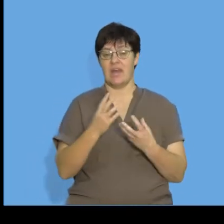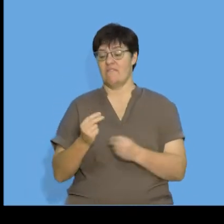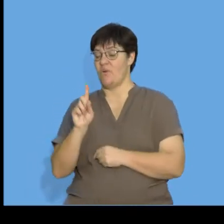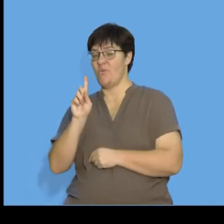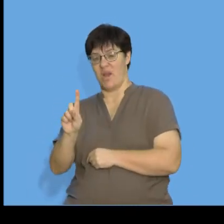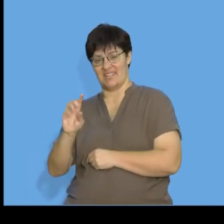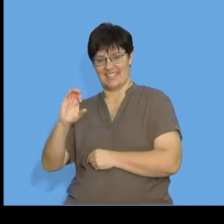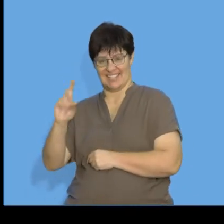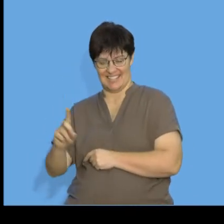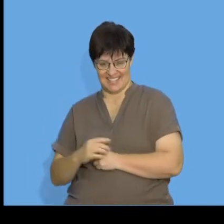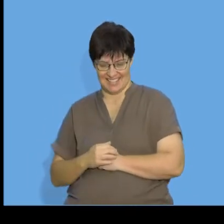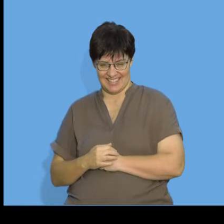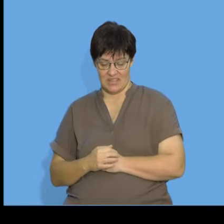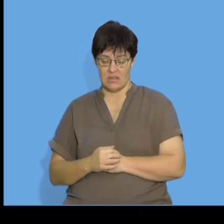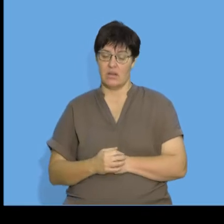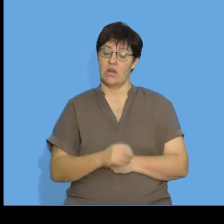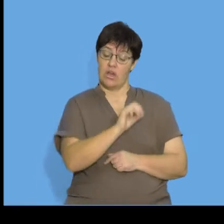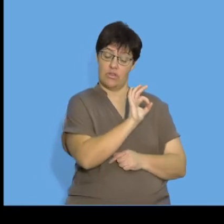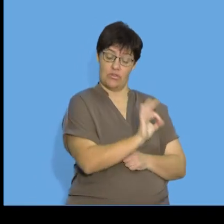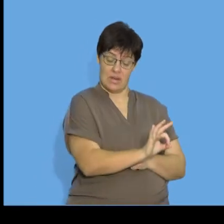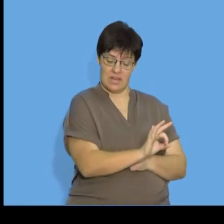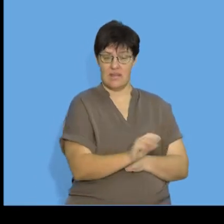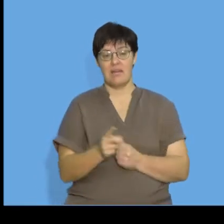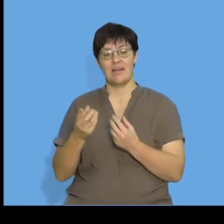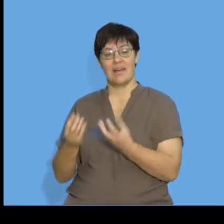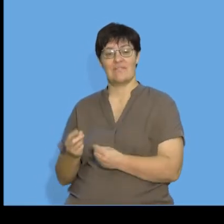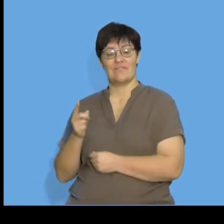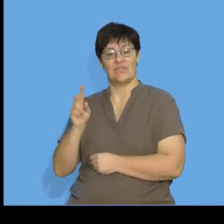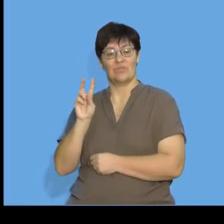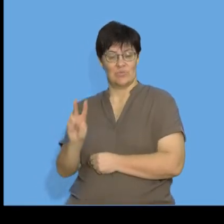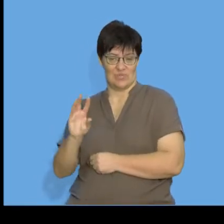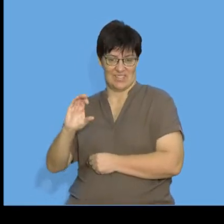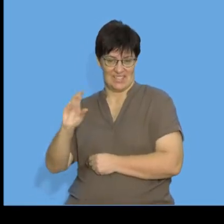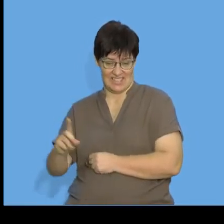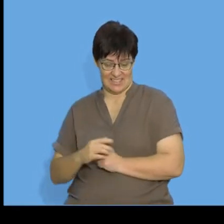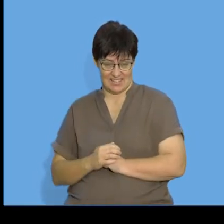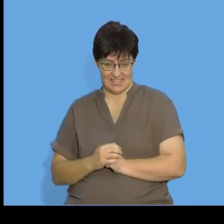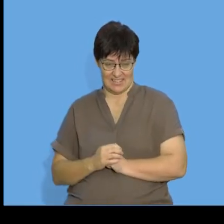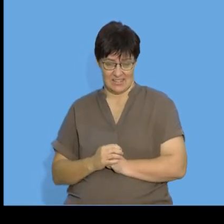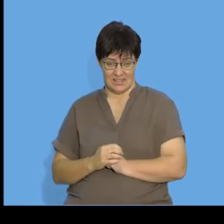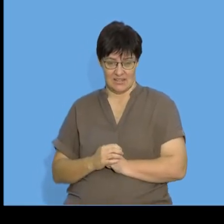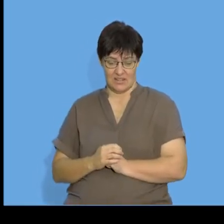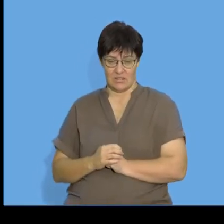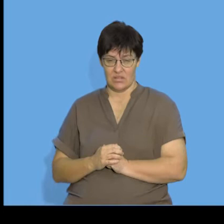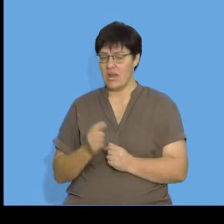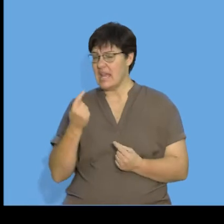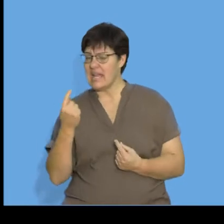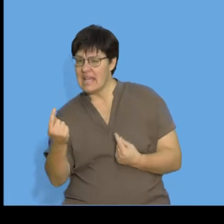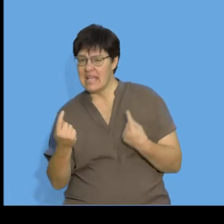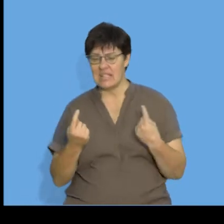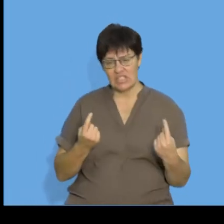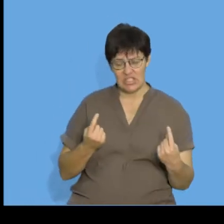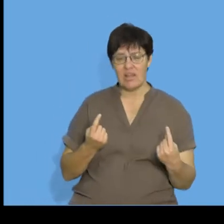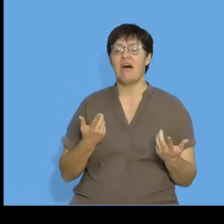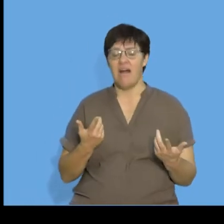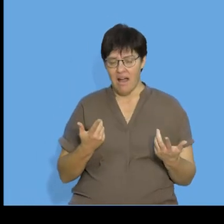I had one common difference. Term three, I had two common differences. So, each single